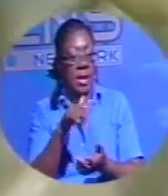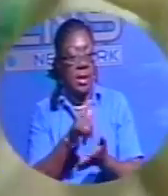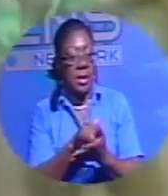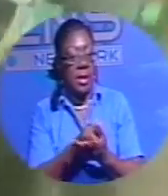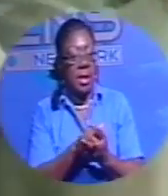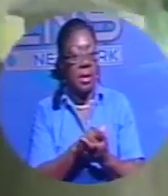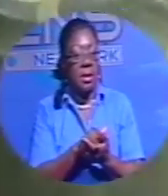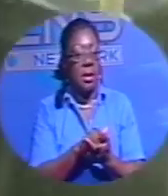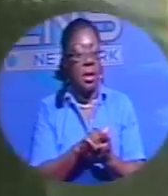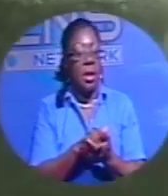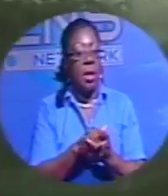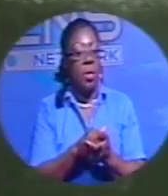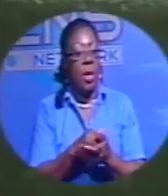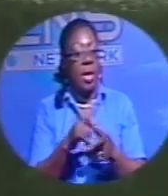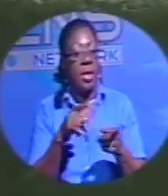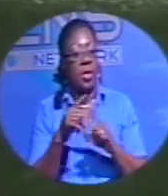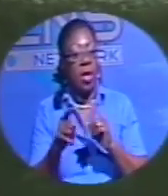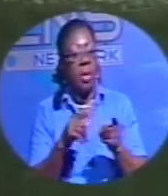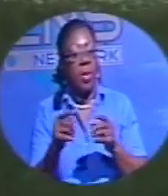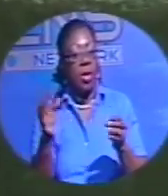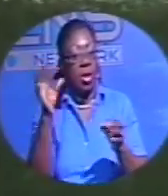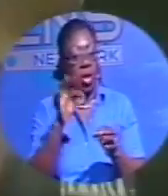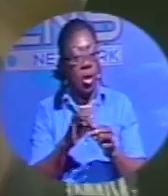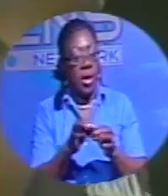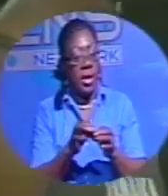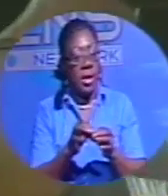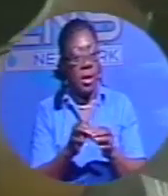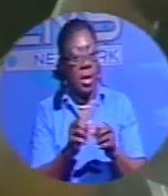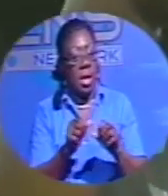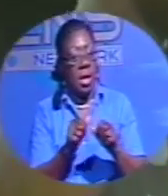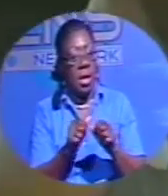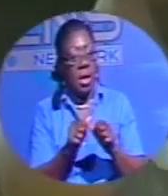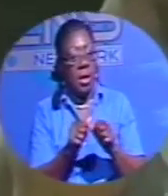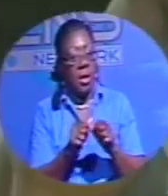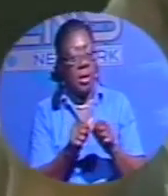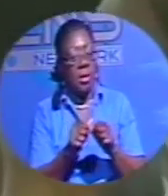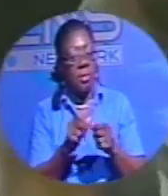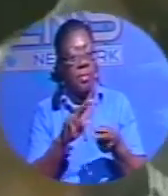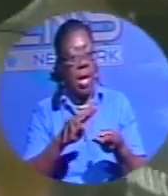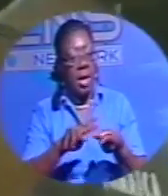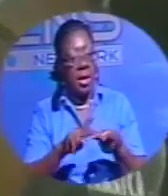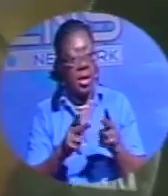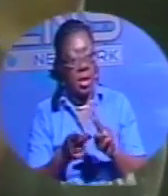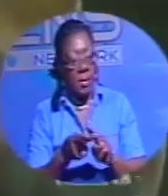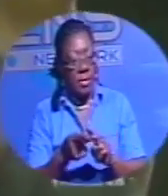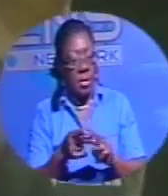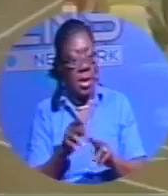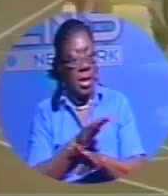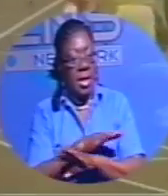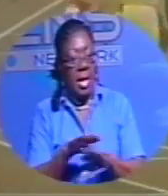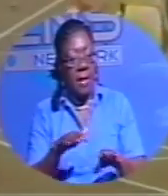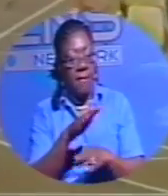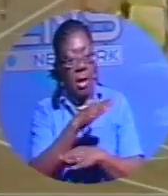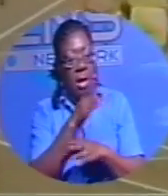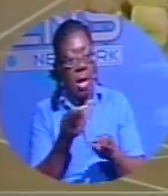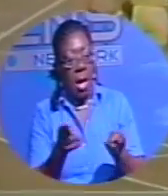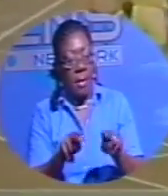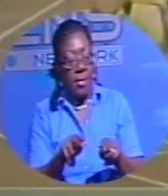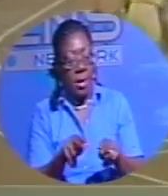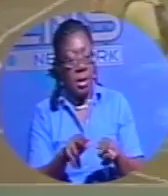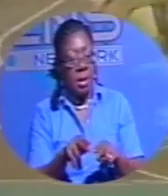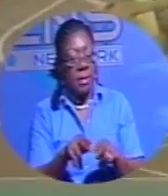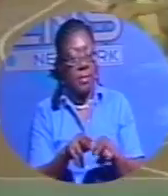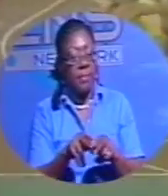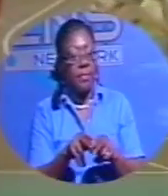Cable discussed the possibility of joint negotiations for the rights, no such joint negotiations ever took place. BCB's agreement with